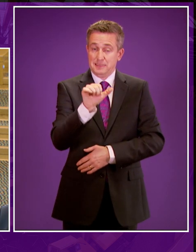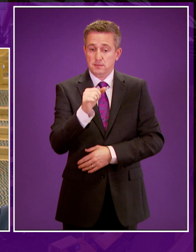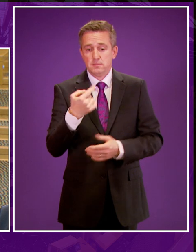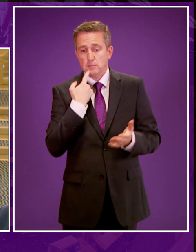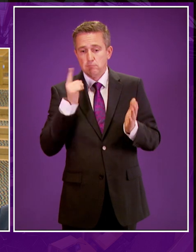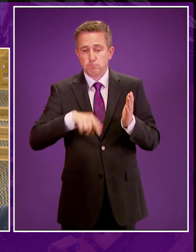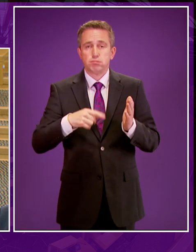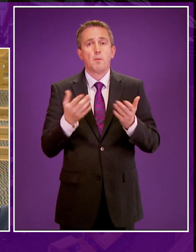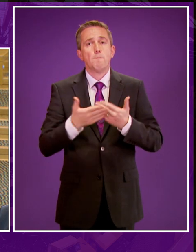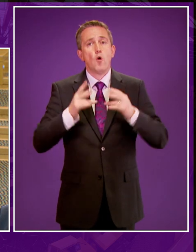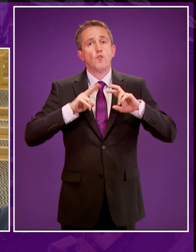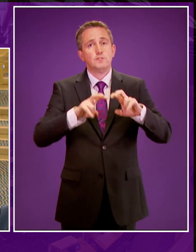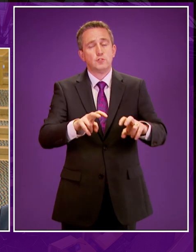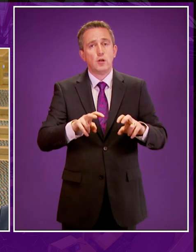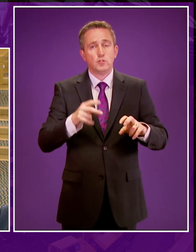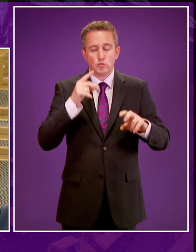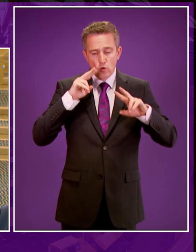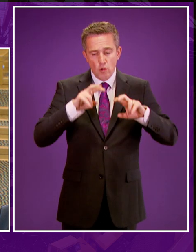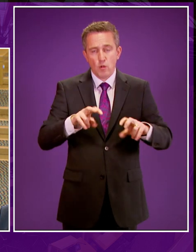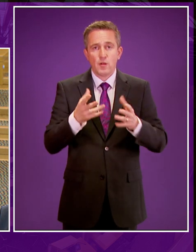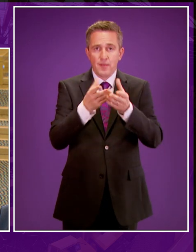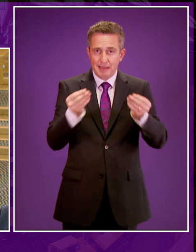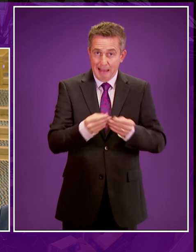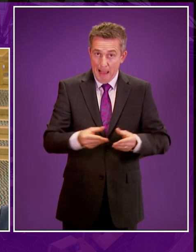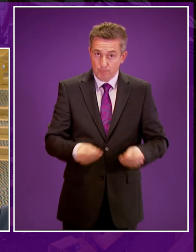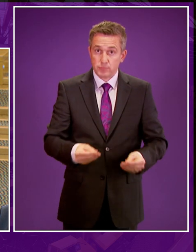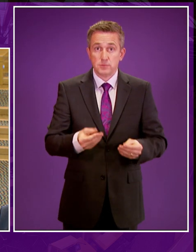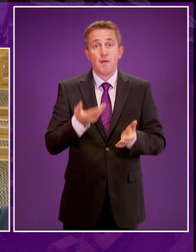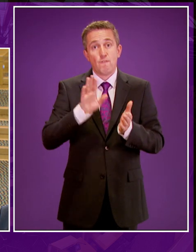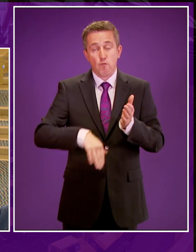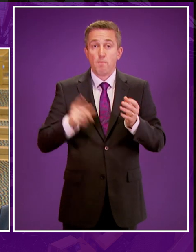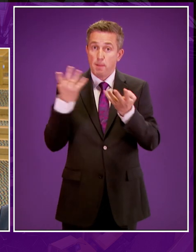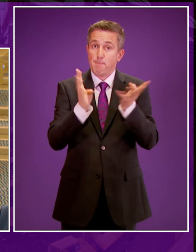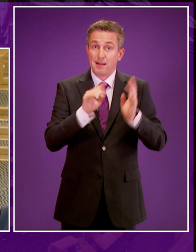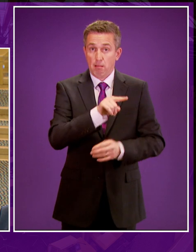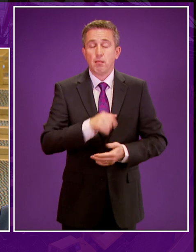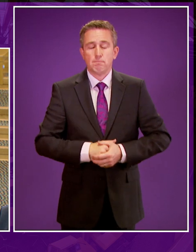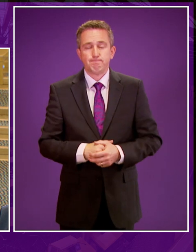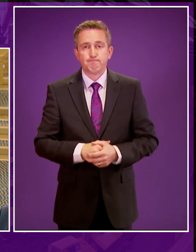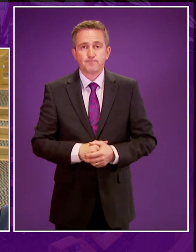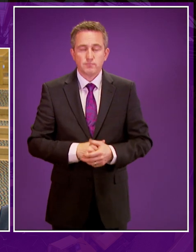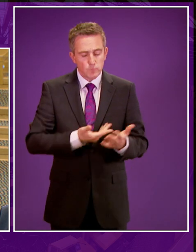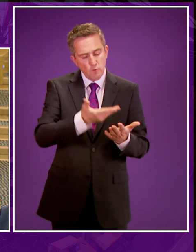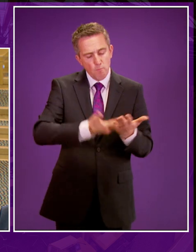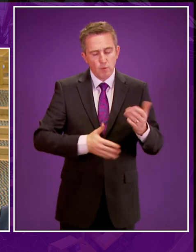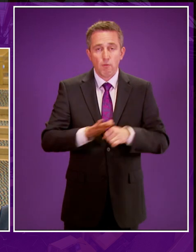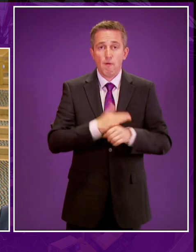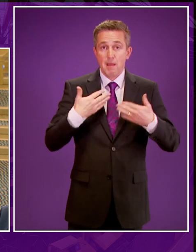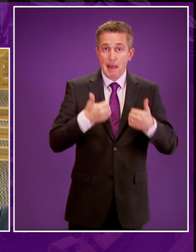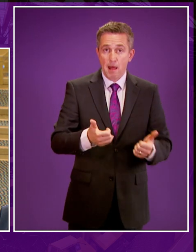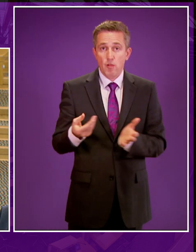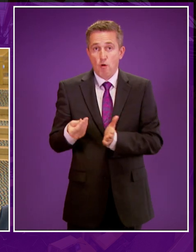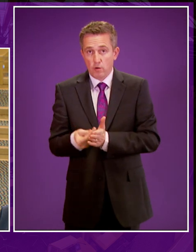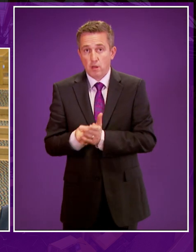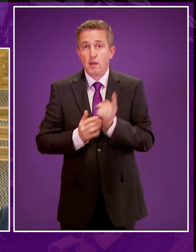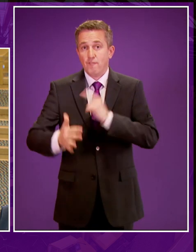further suite of independent research reports to address the evidential gaps identified by the panel. The reports covering health, economic and